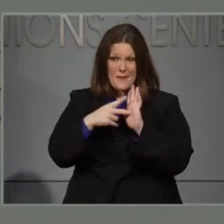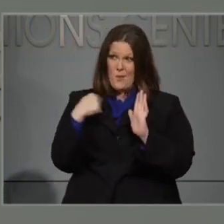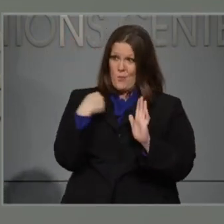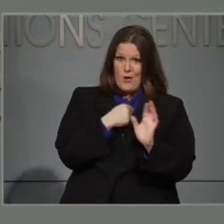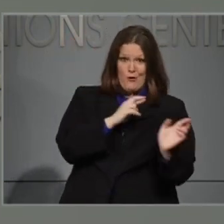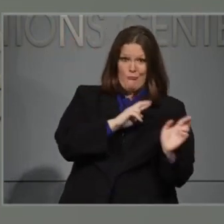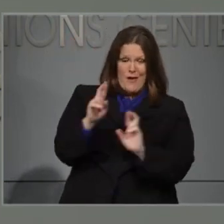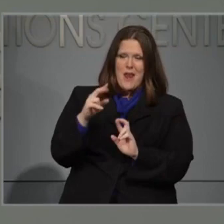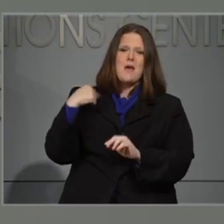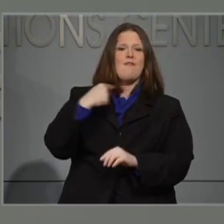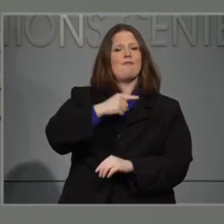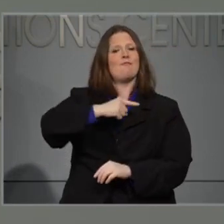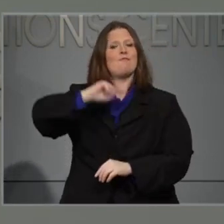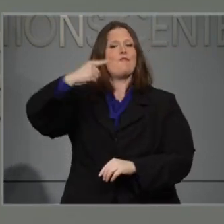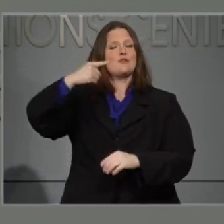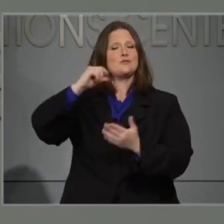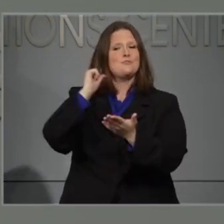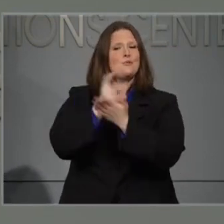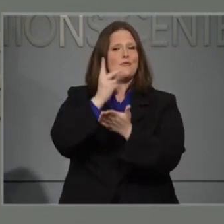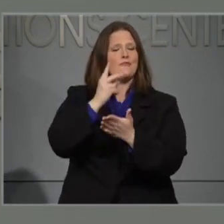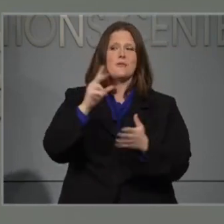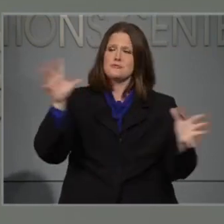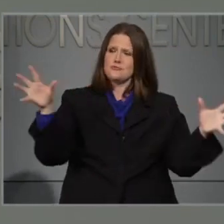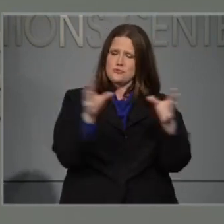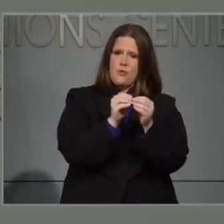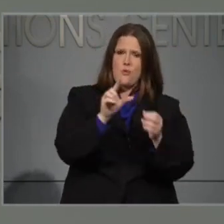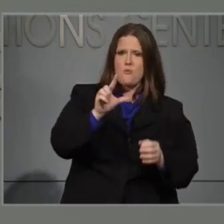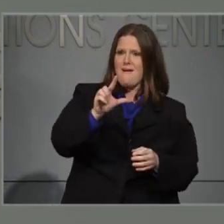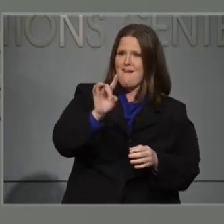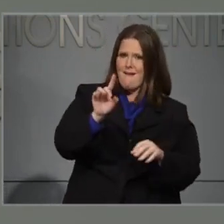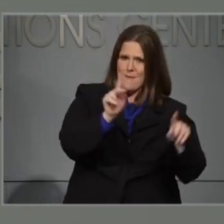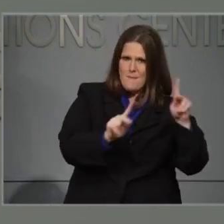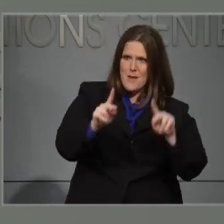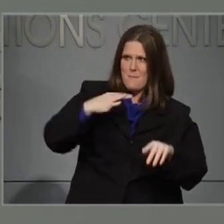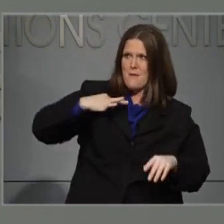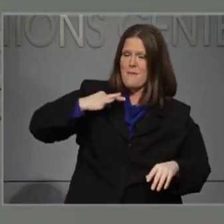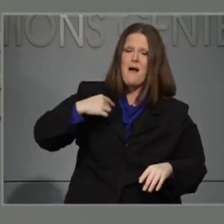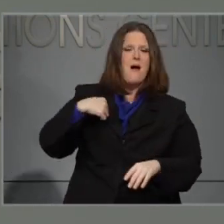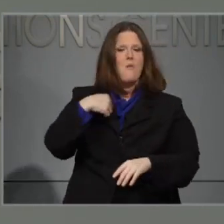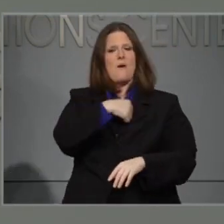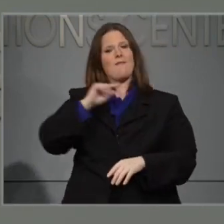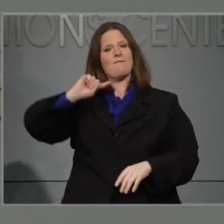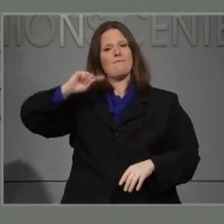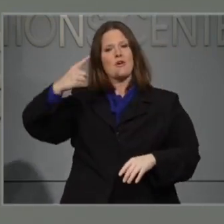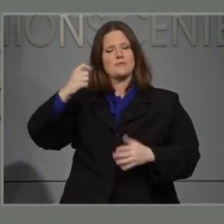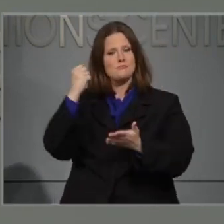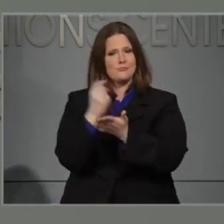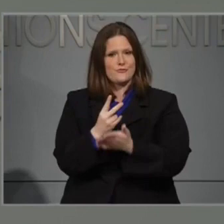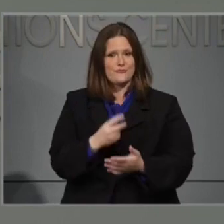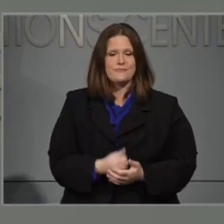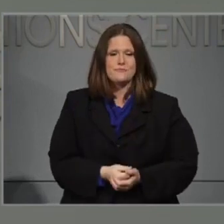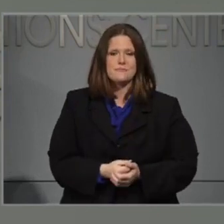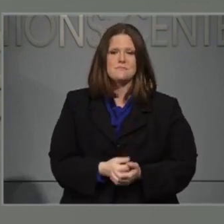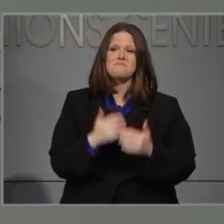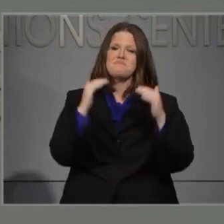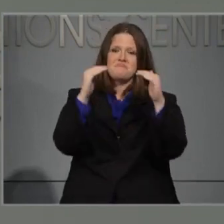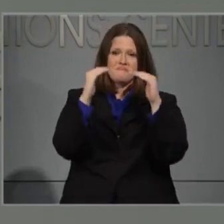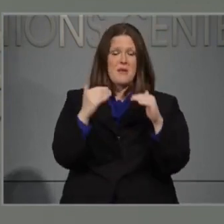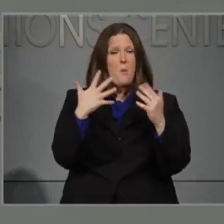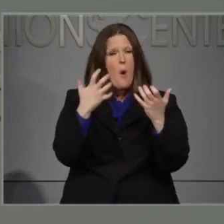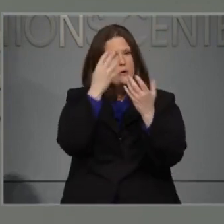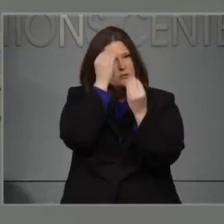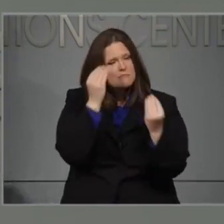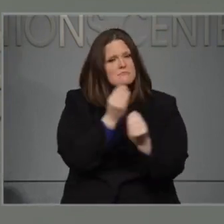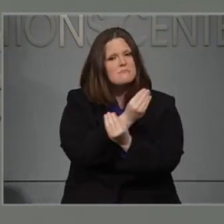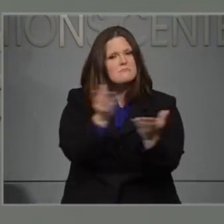an action plan approved out of the 28 grantees from that allocation of federal funding. This leads me to the most important announcement